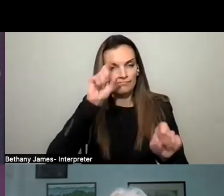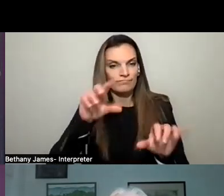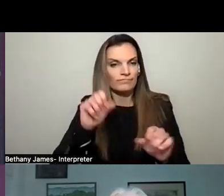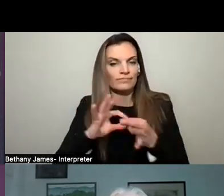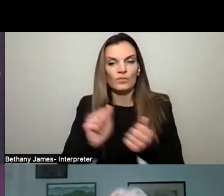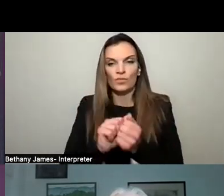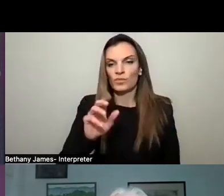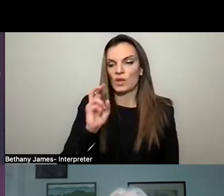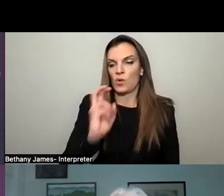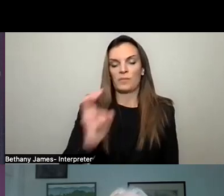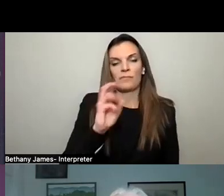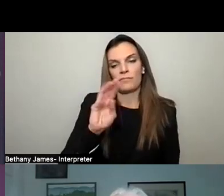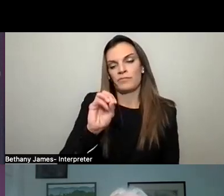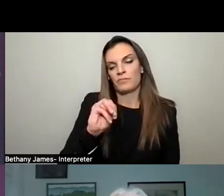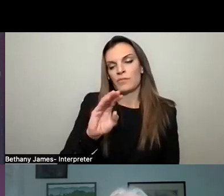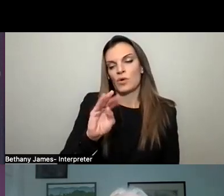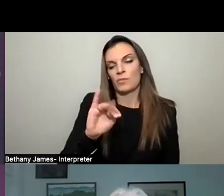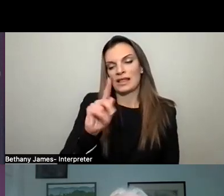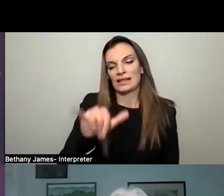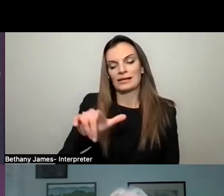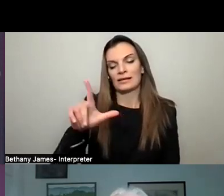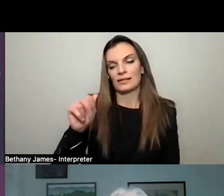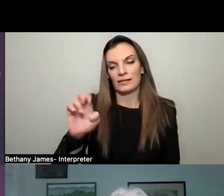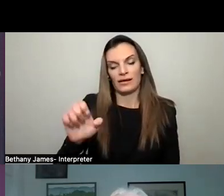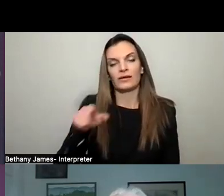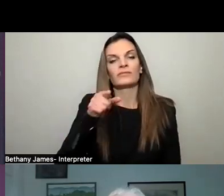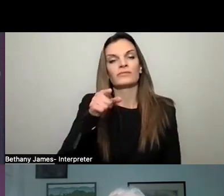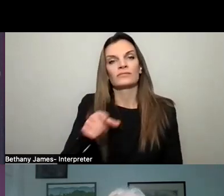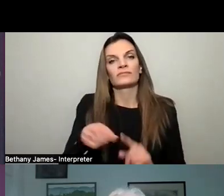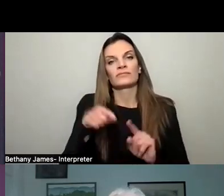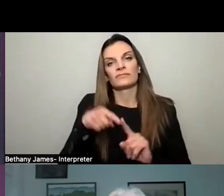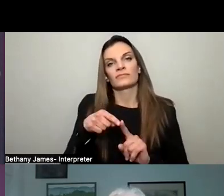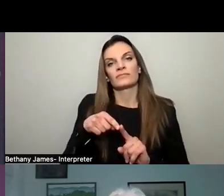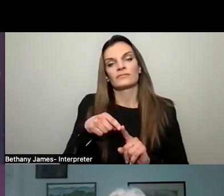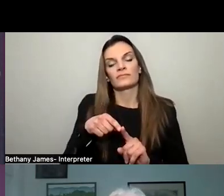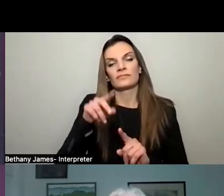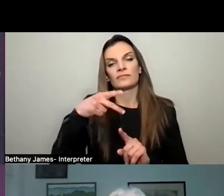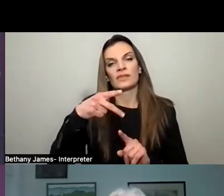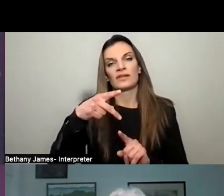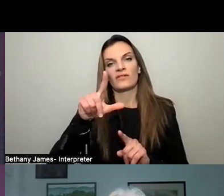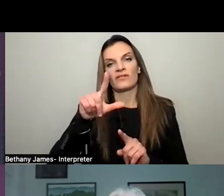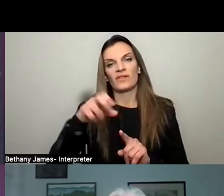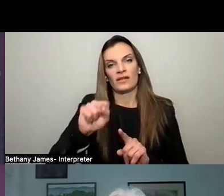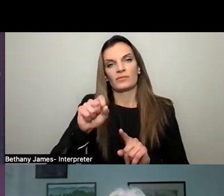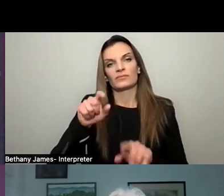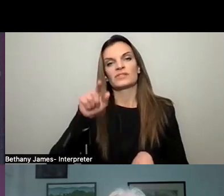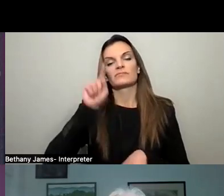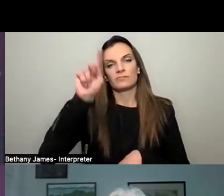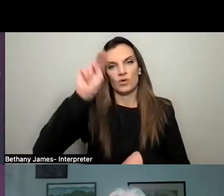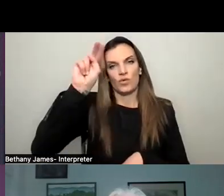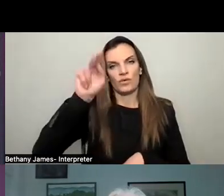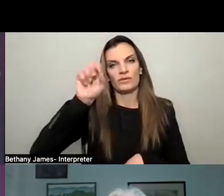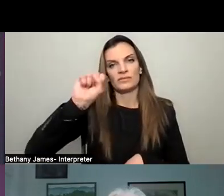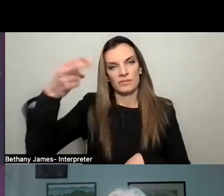lane that connects the north end of Sleepy Hollow at Phelps to the south end at Patriots Park to provide